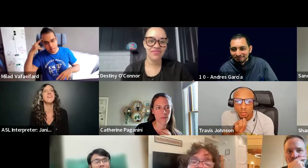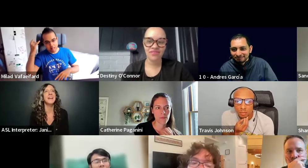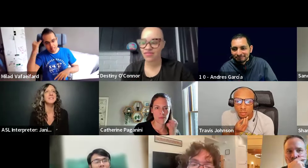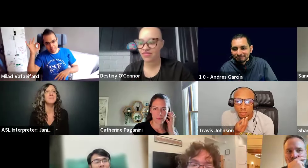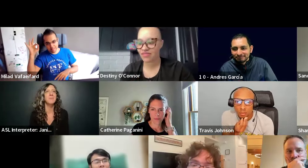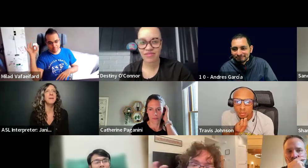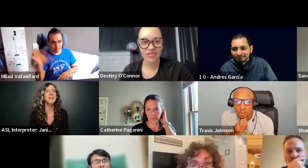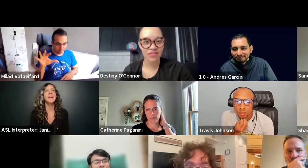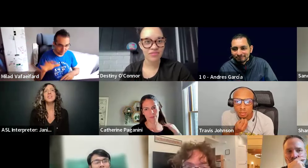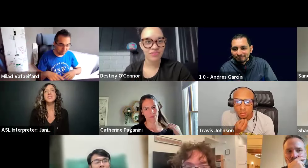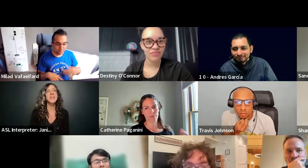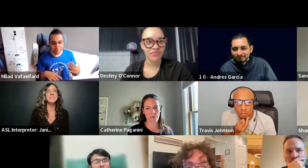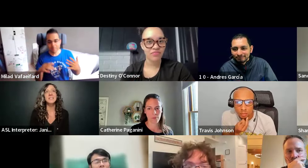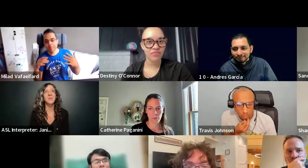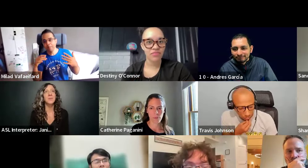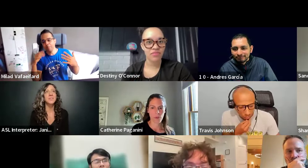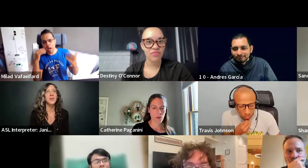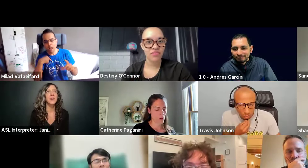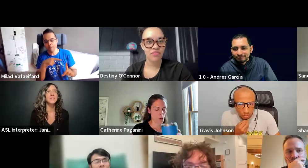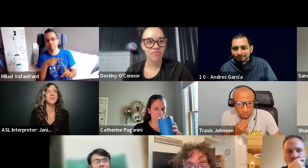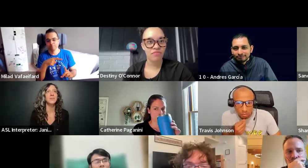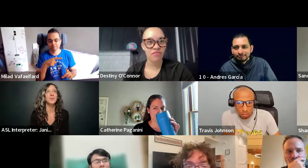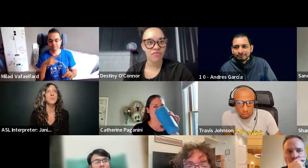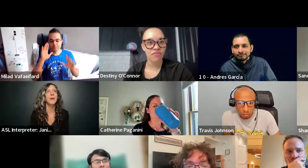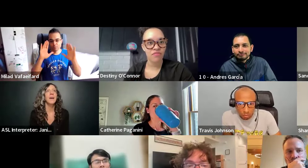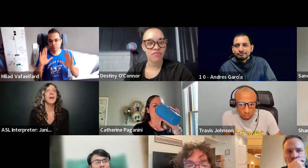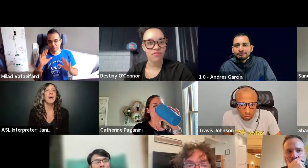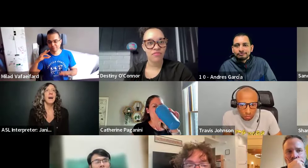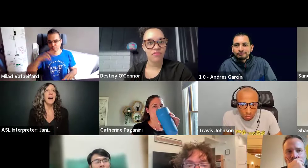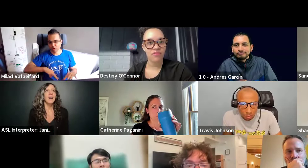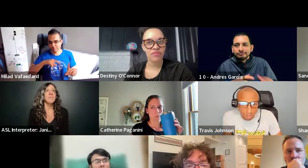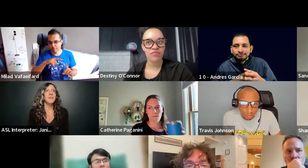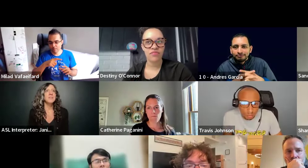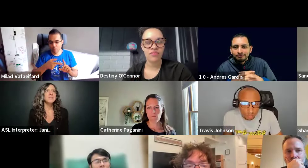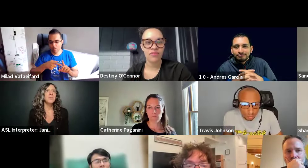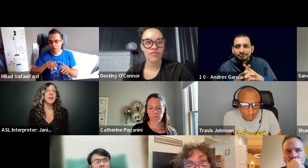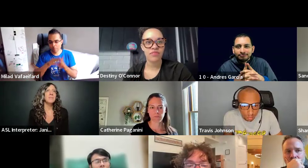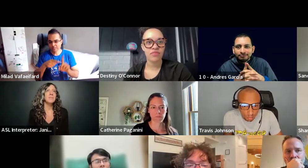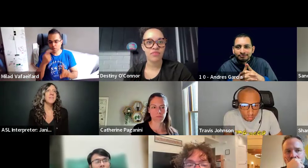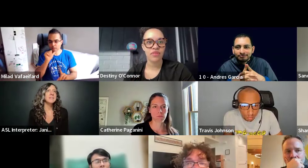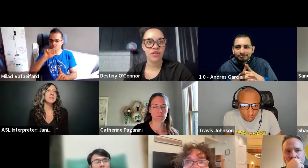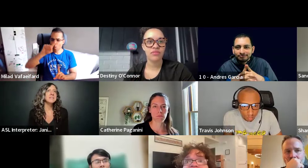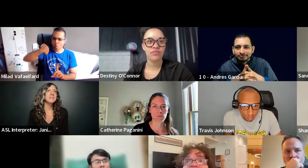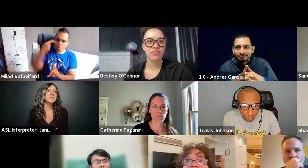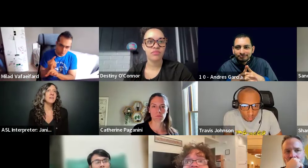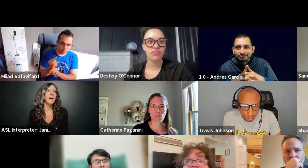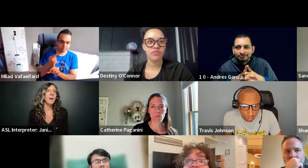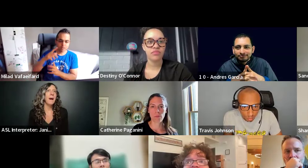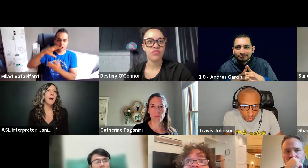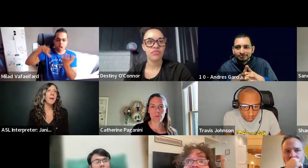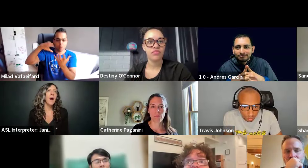item at the very last moment. Just an idea. wanted to throw out to the group. Um, there's some great benefits